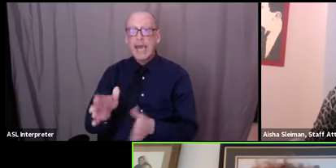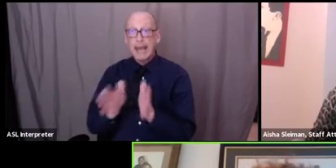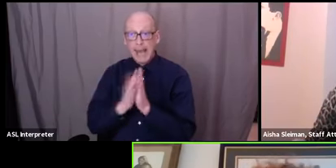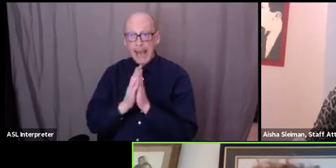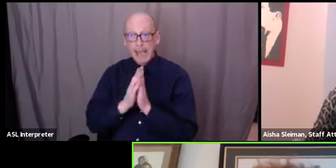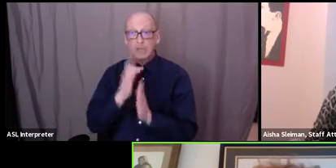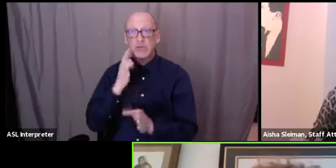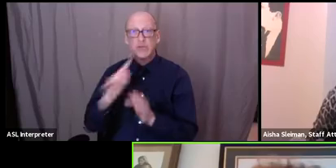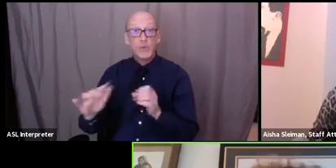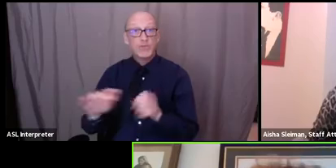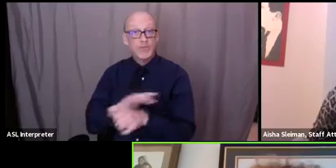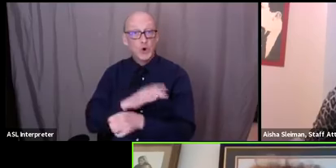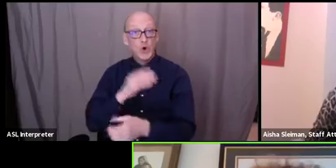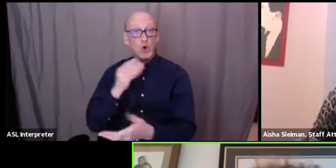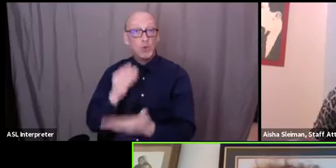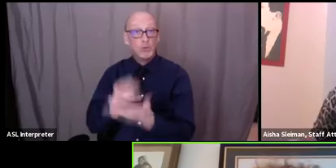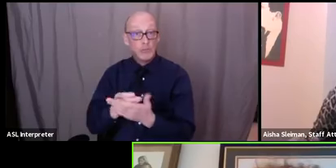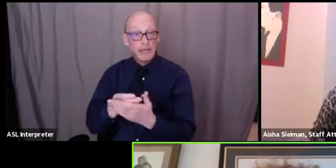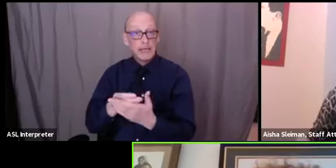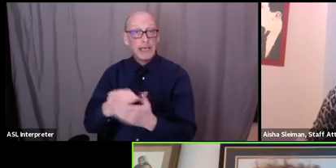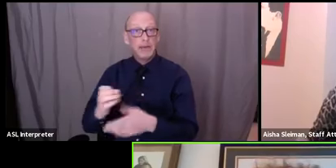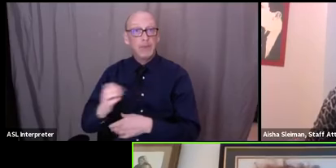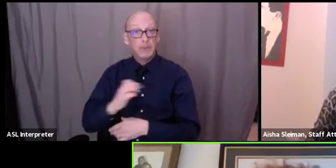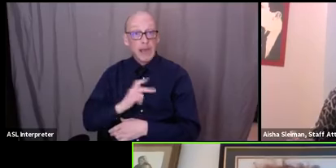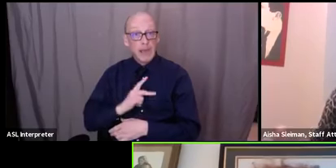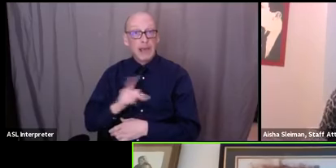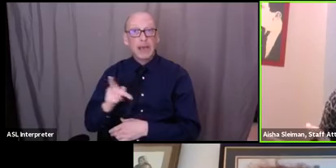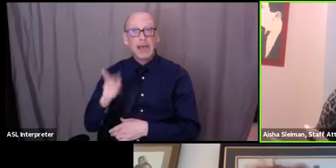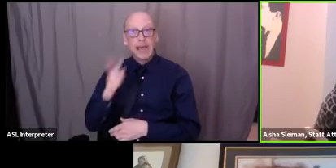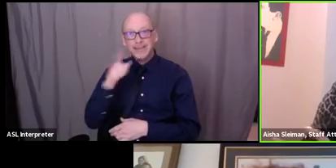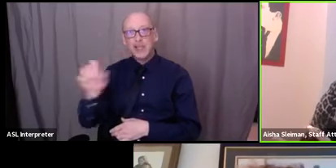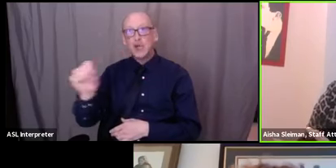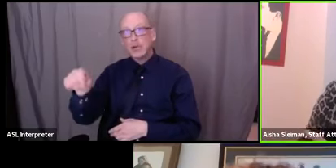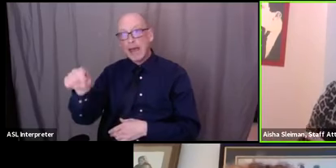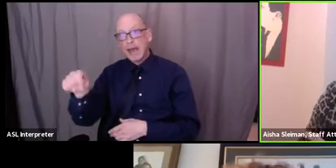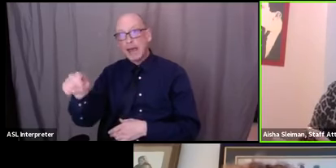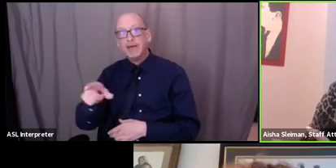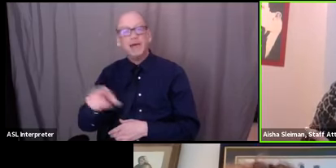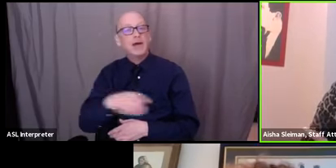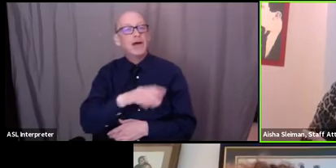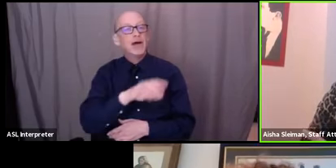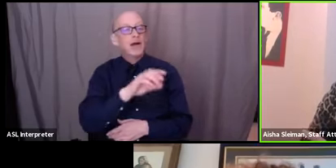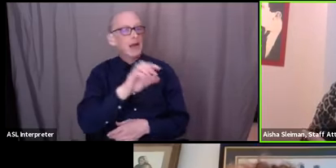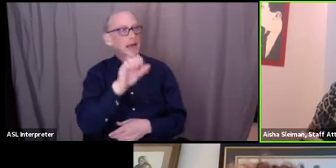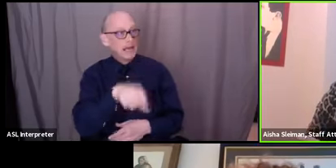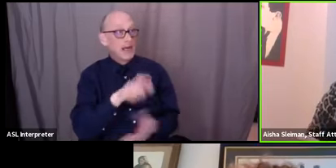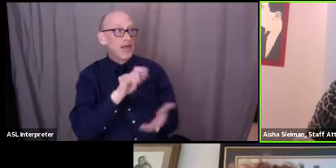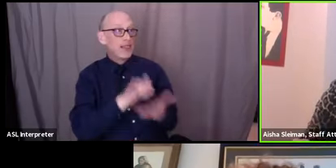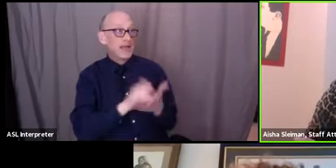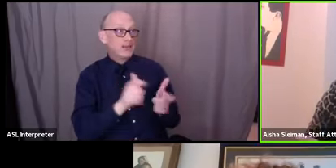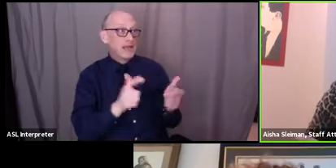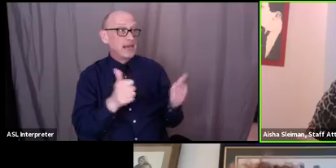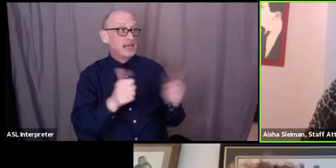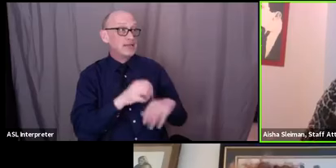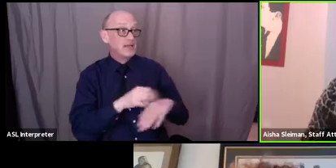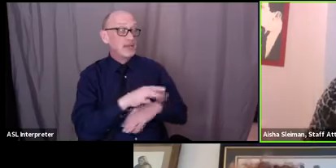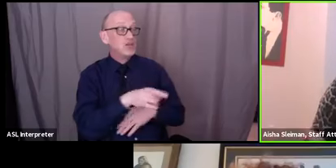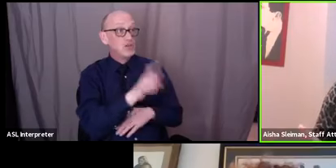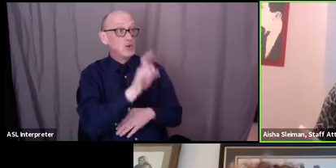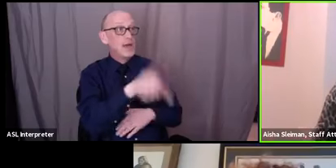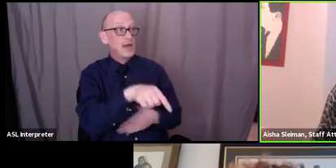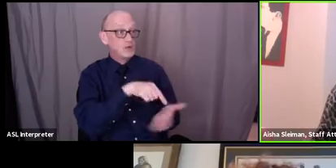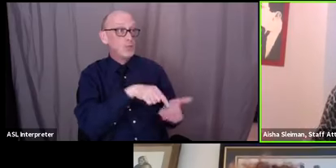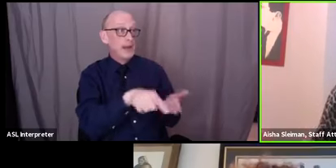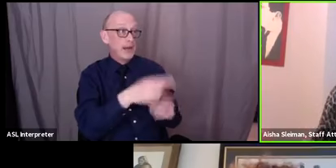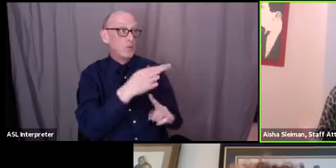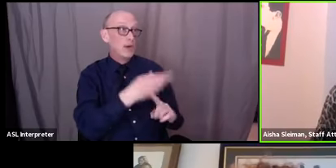entirety of that rent i see you nodding your head aisha right yeah i mean that's the biggest advice that you you have to you have to pay